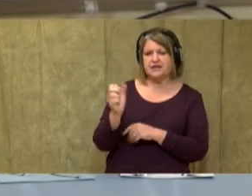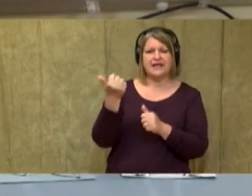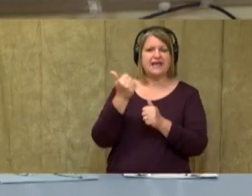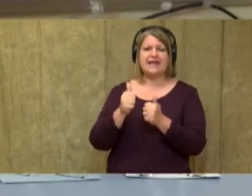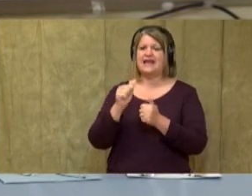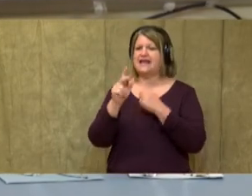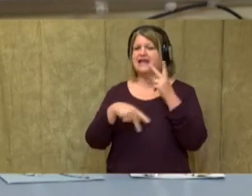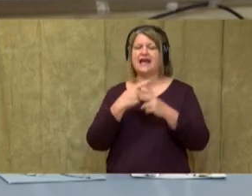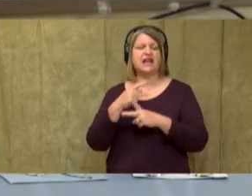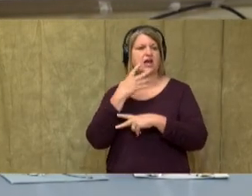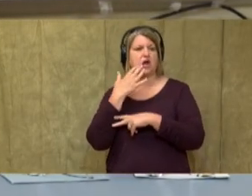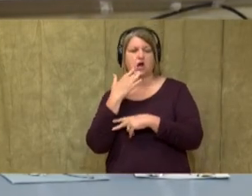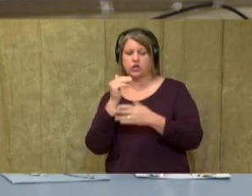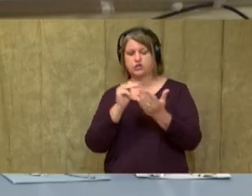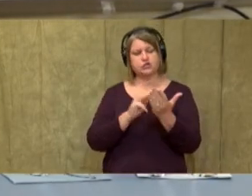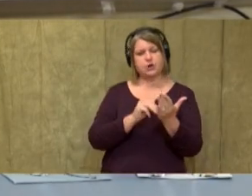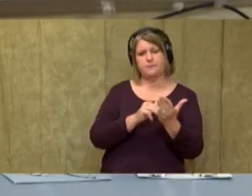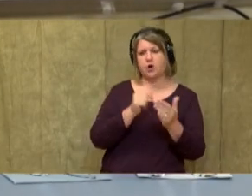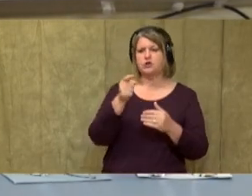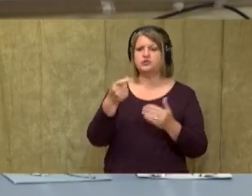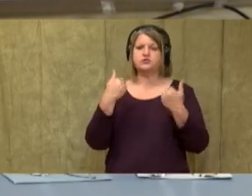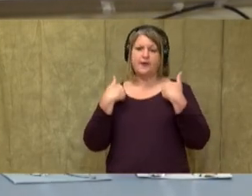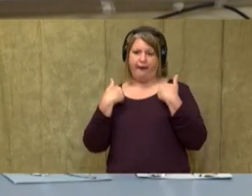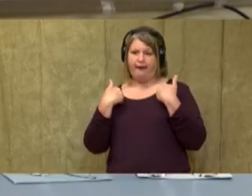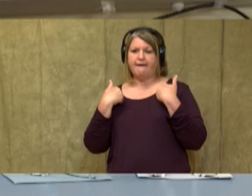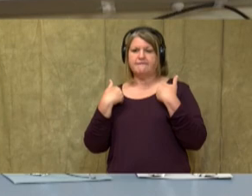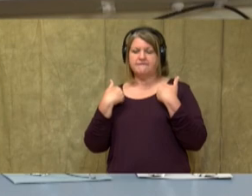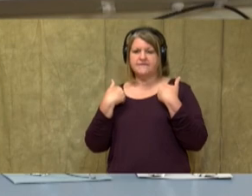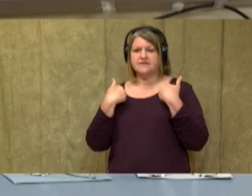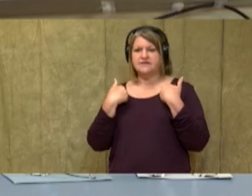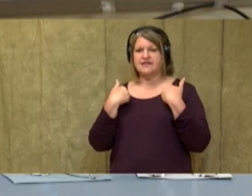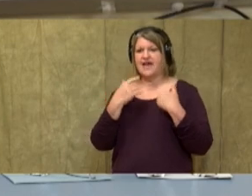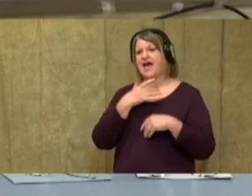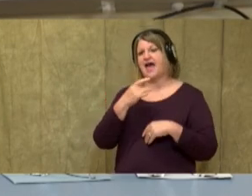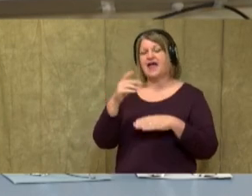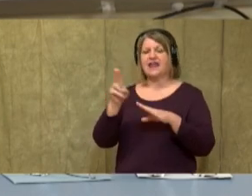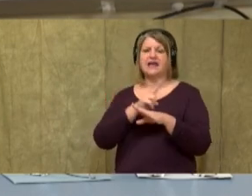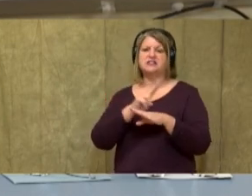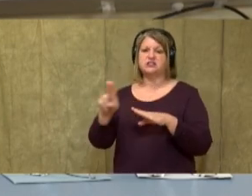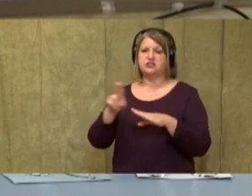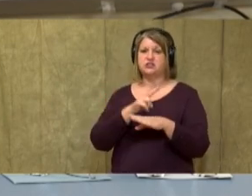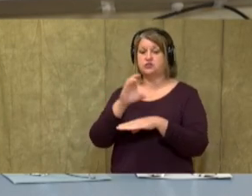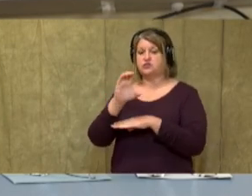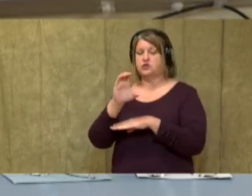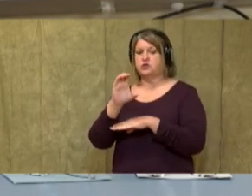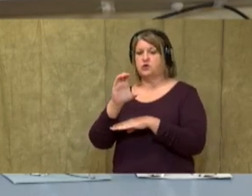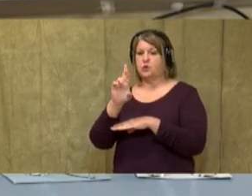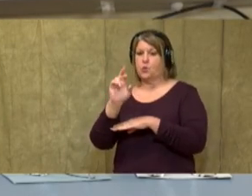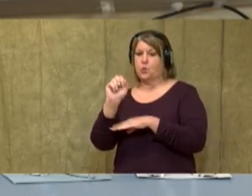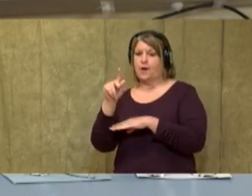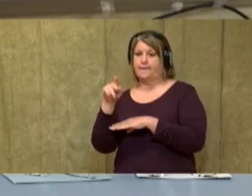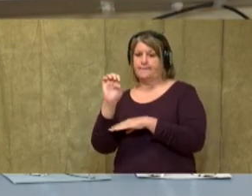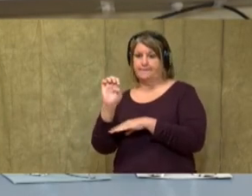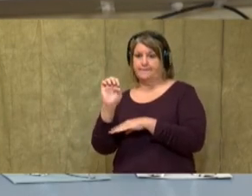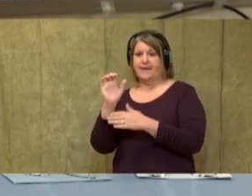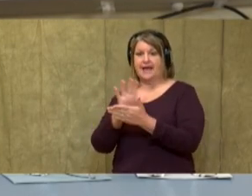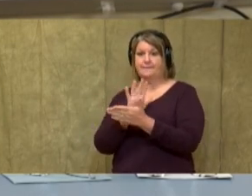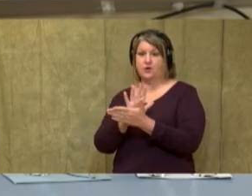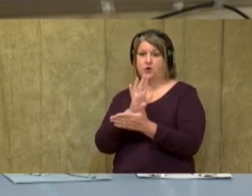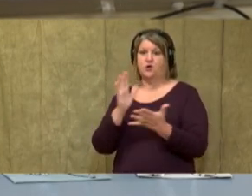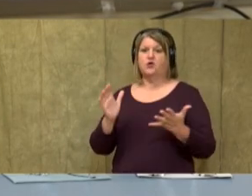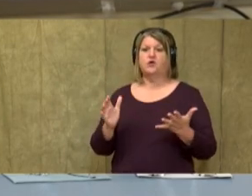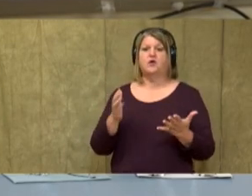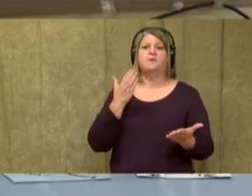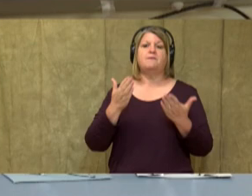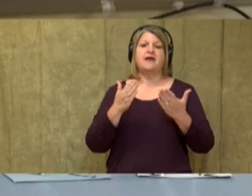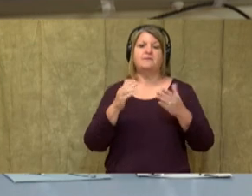any kind of crayons or markers that you have. I like to use crepe paper. If you don't have tissue paper, but you have